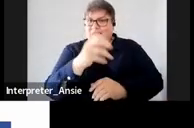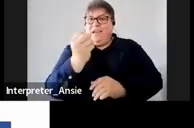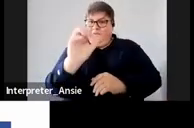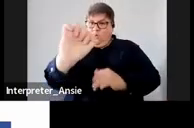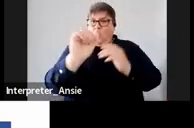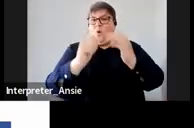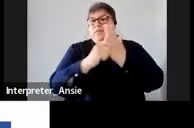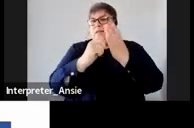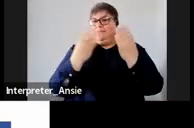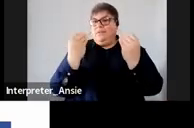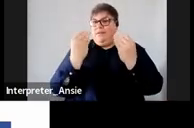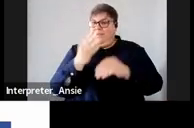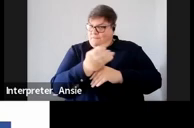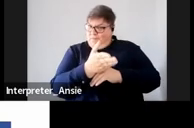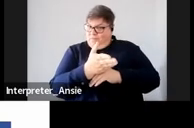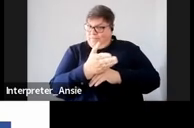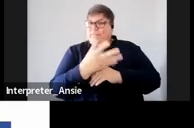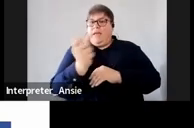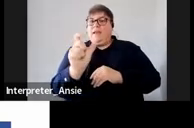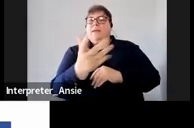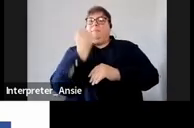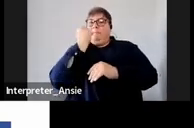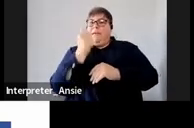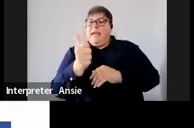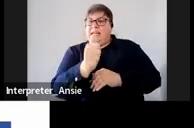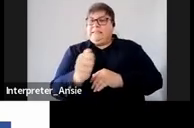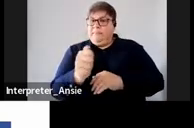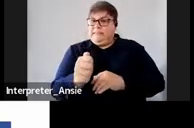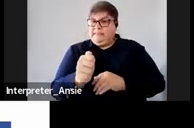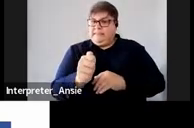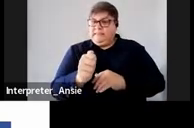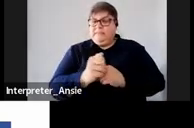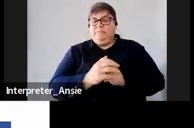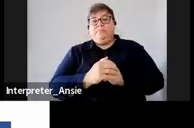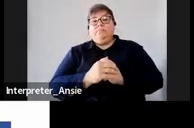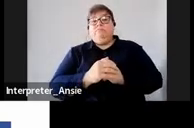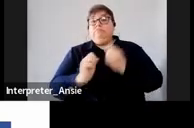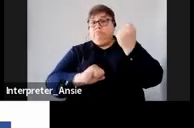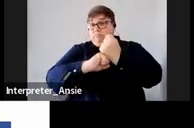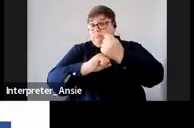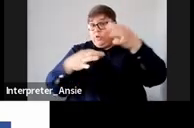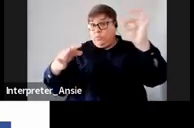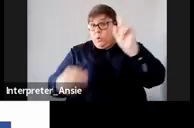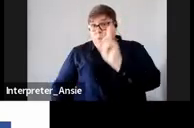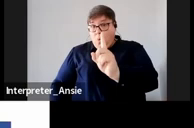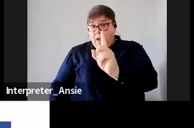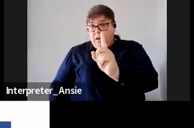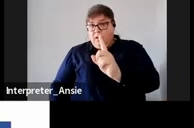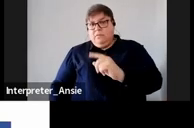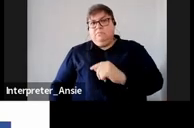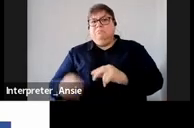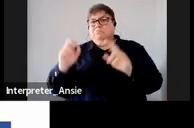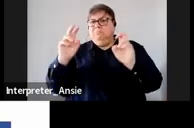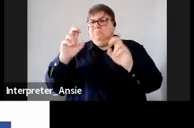receive it through an SMS and then with the supporting documentation one let's say SARS has requested